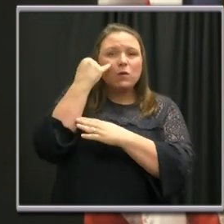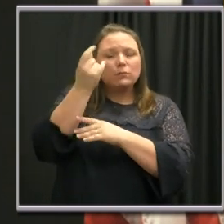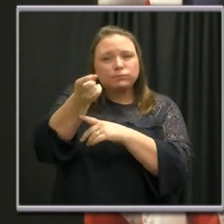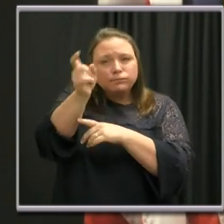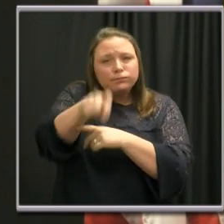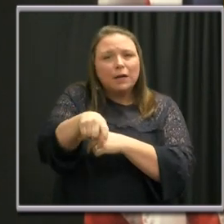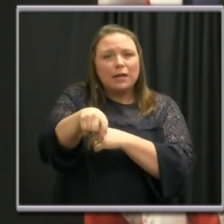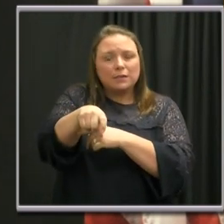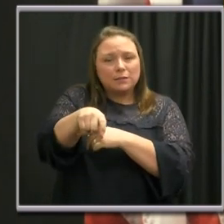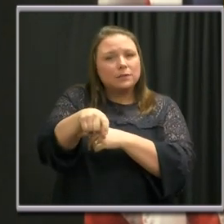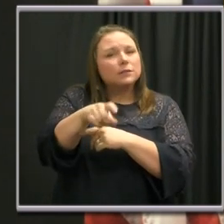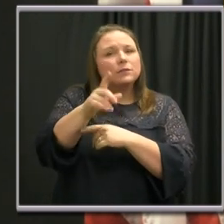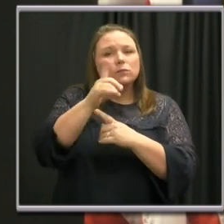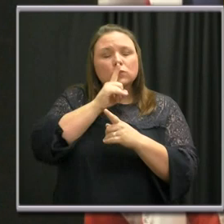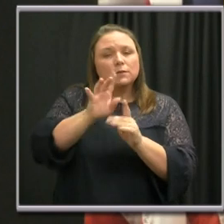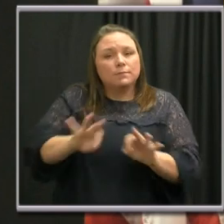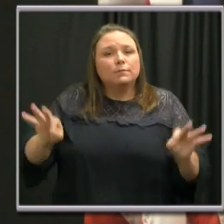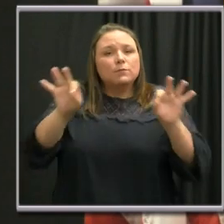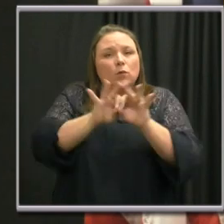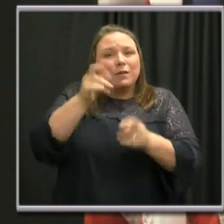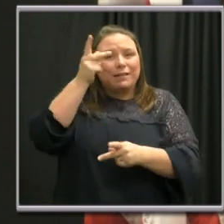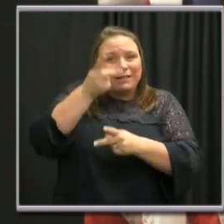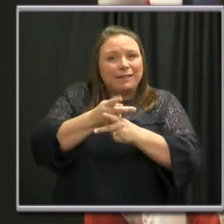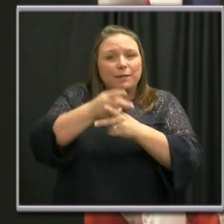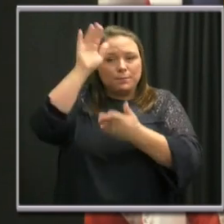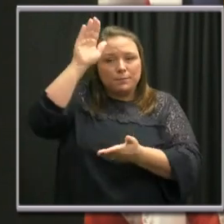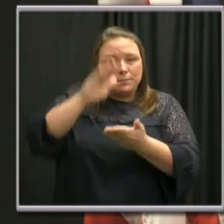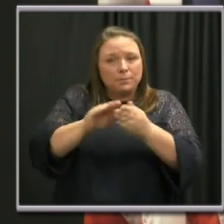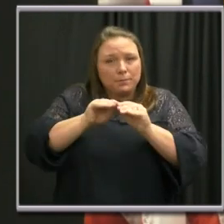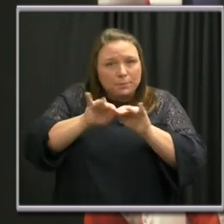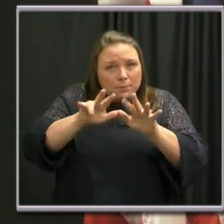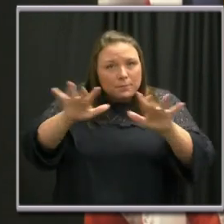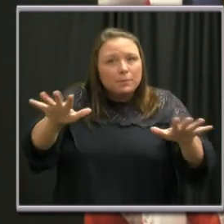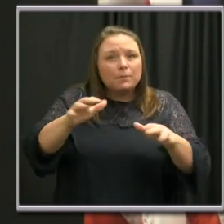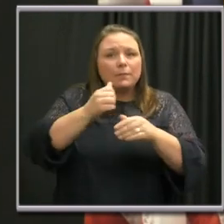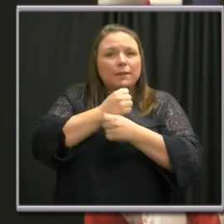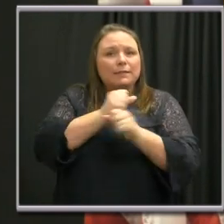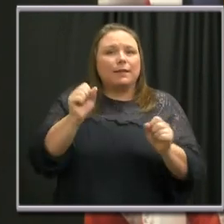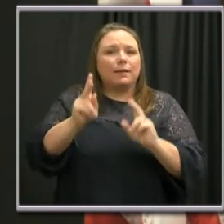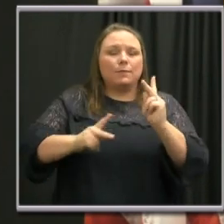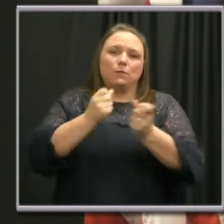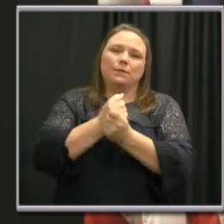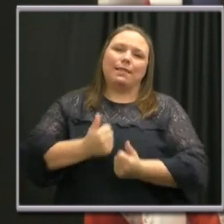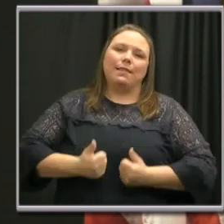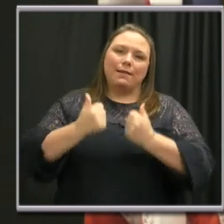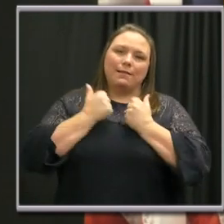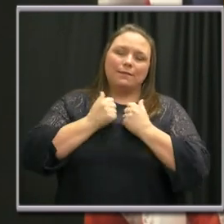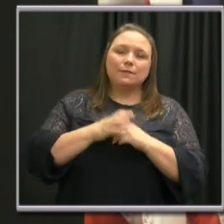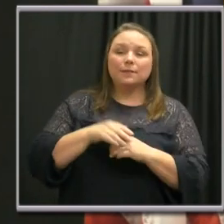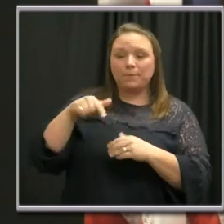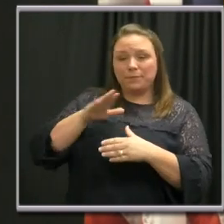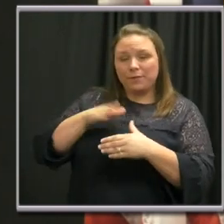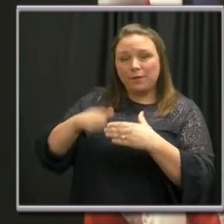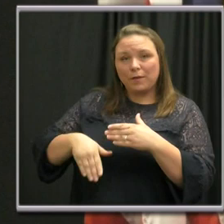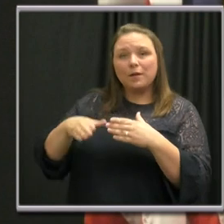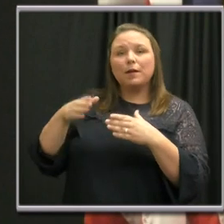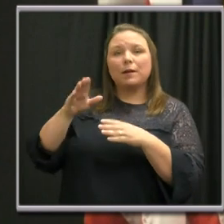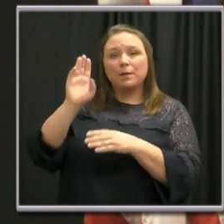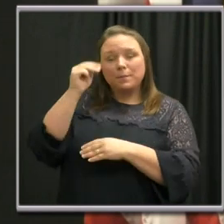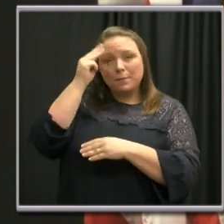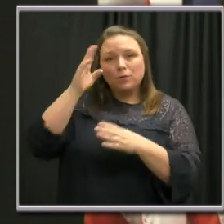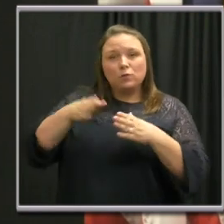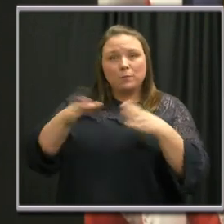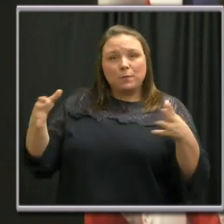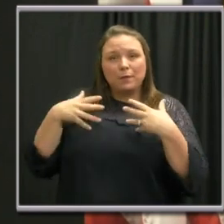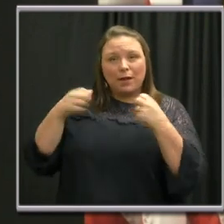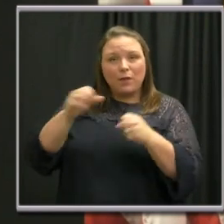critical in flattening the curve of the coronavirus disease and saving lives. Over the weekend, Metro Public Health and Metro Police